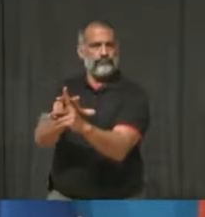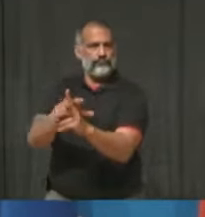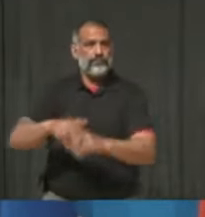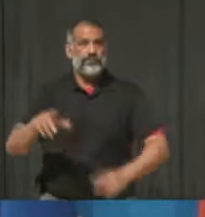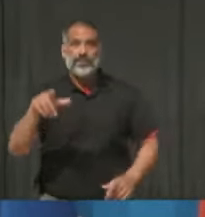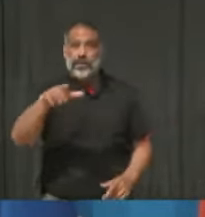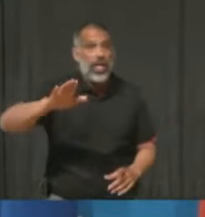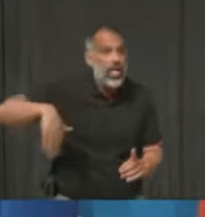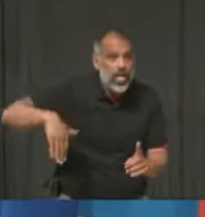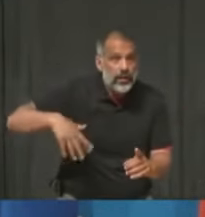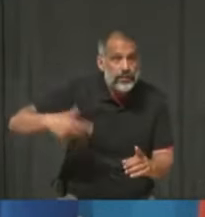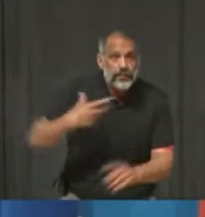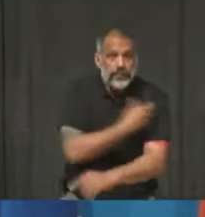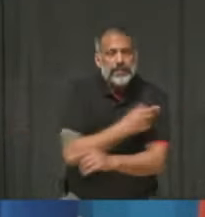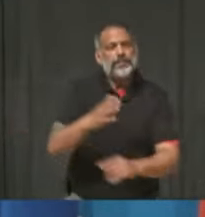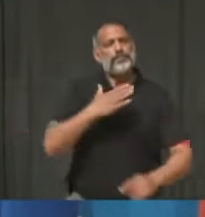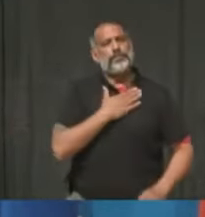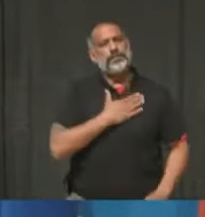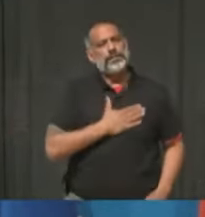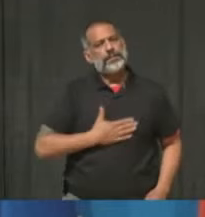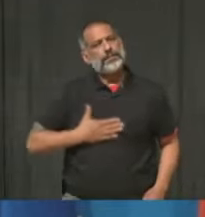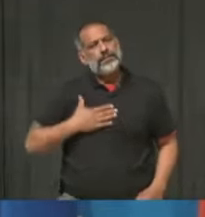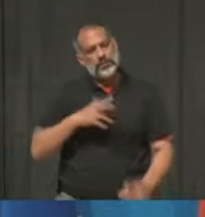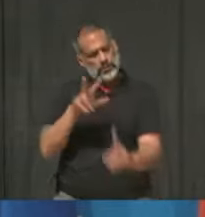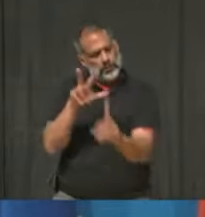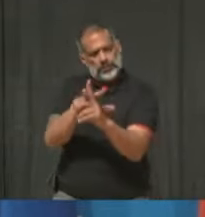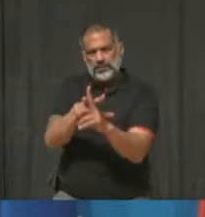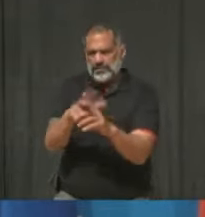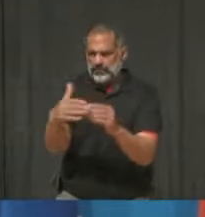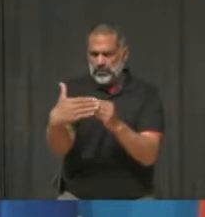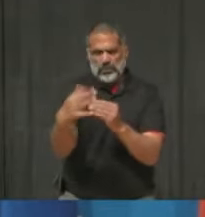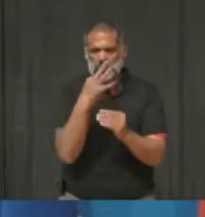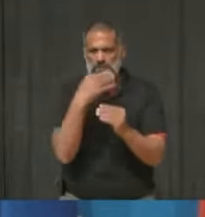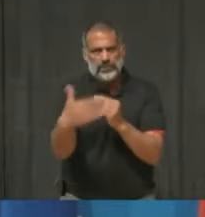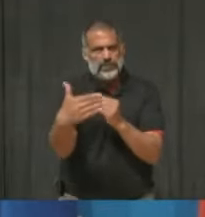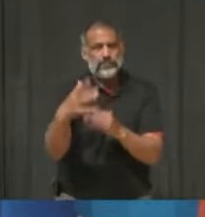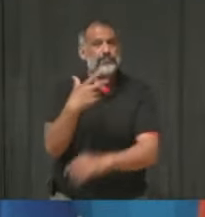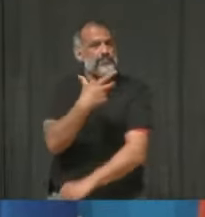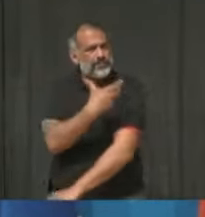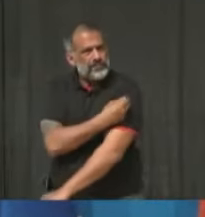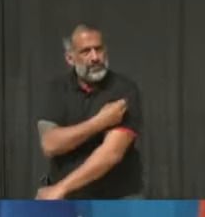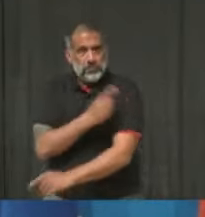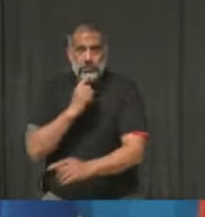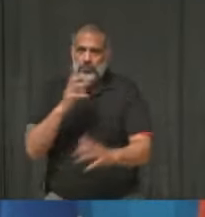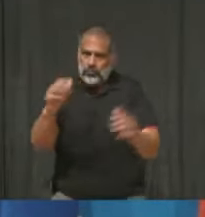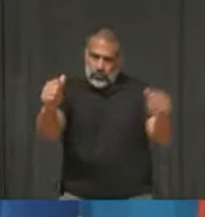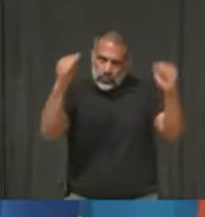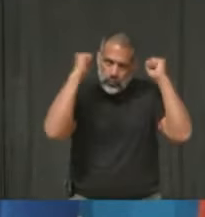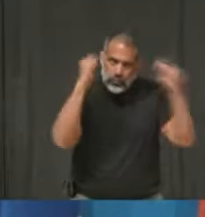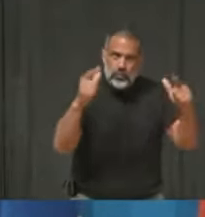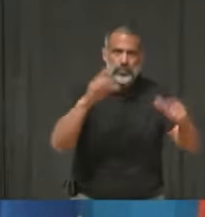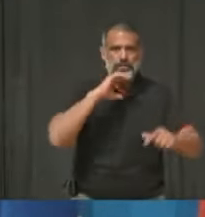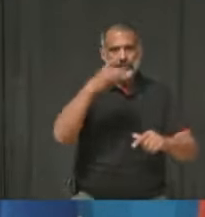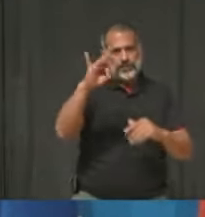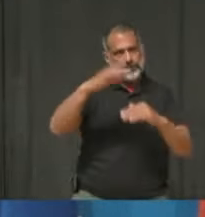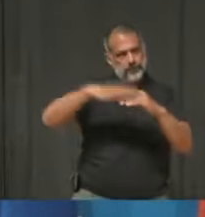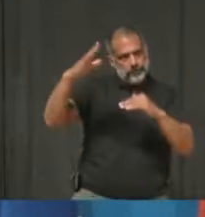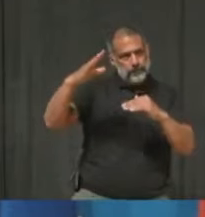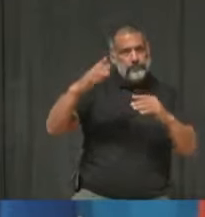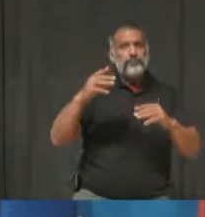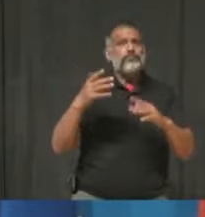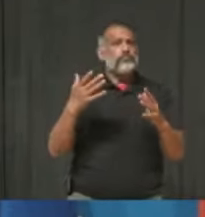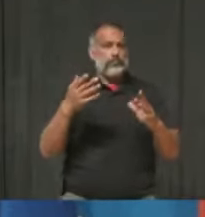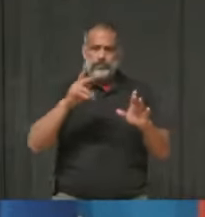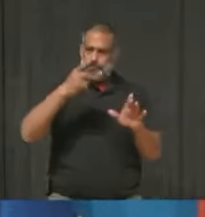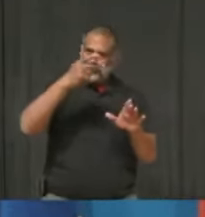do so as soon as you can. Again, the vaccine is available to everyone, 18 plus in Mississauga and across Peel,